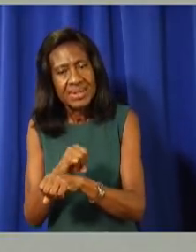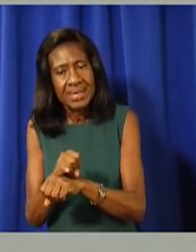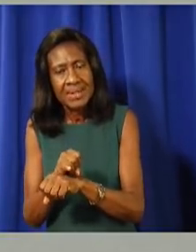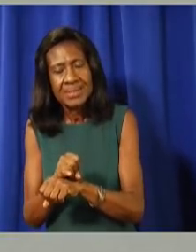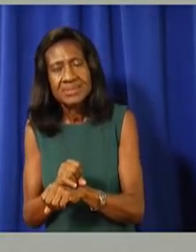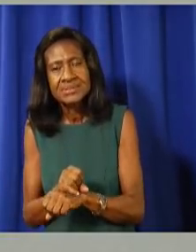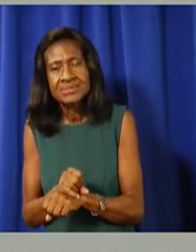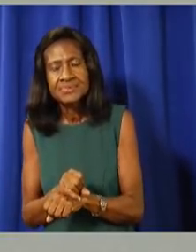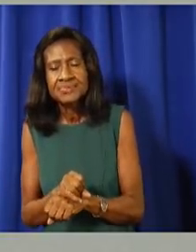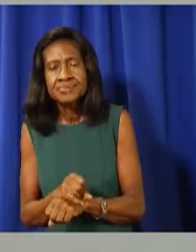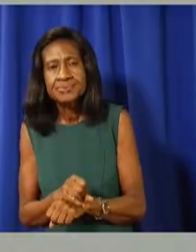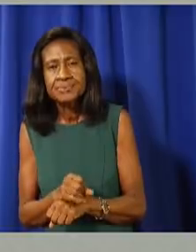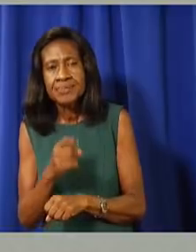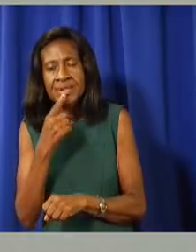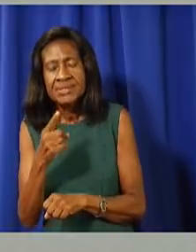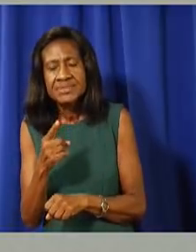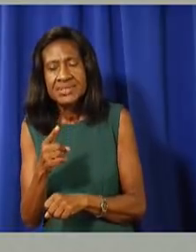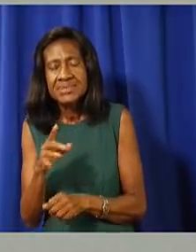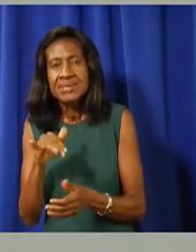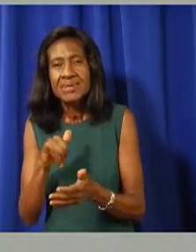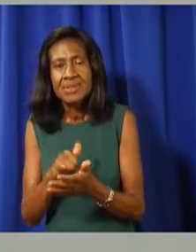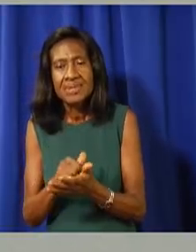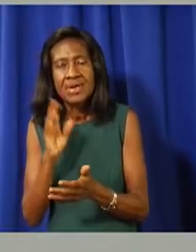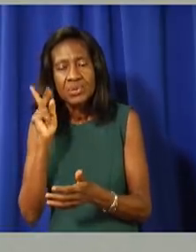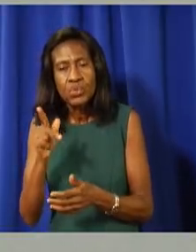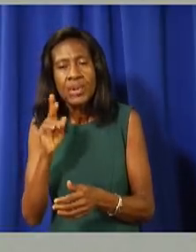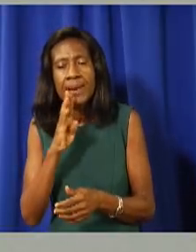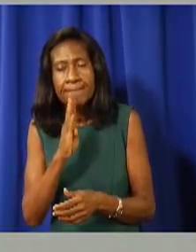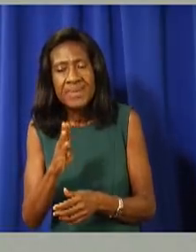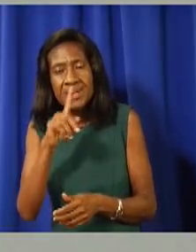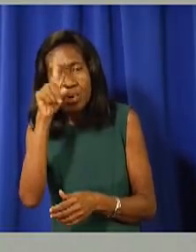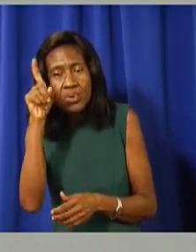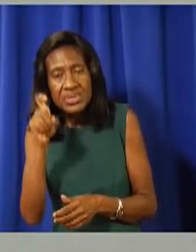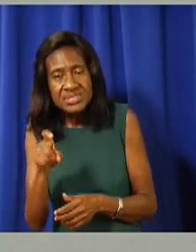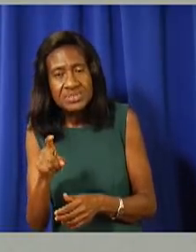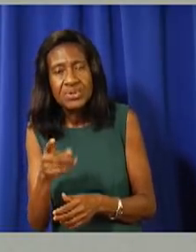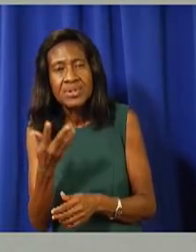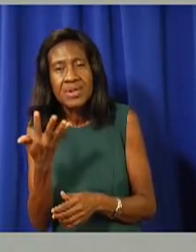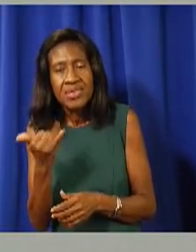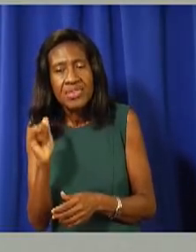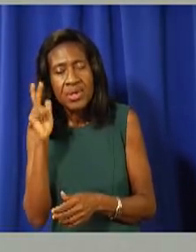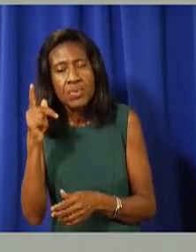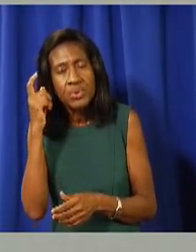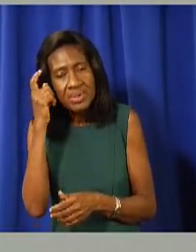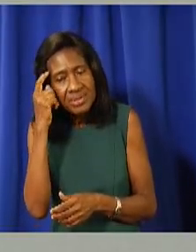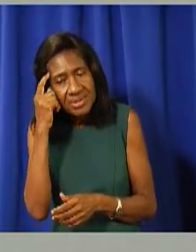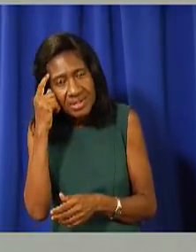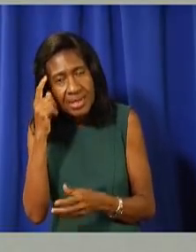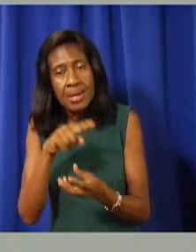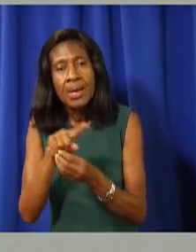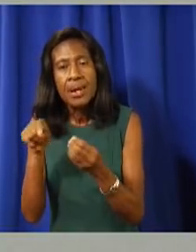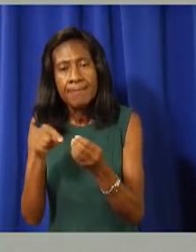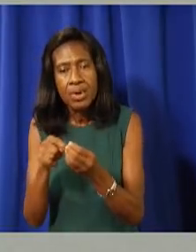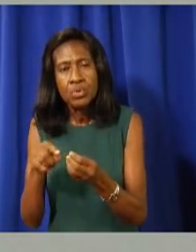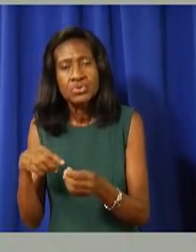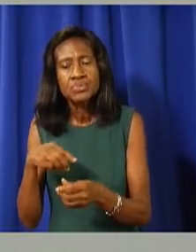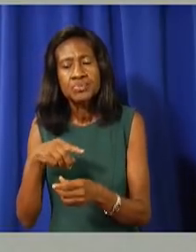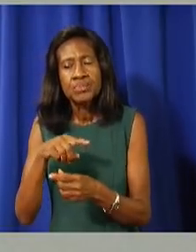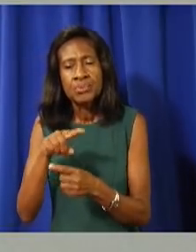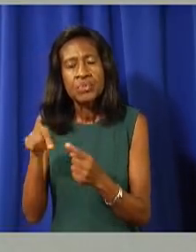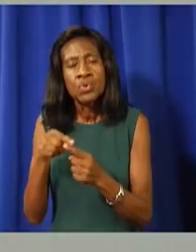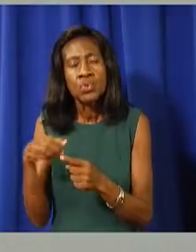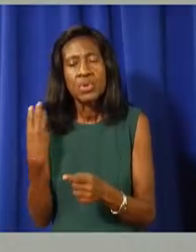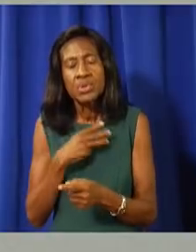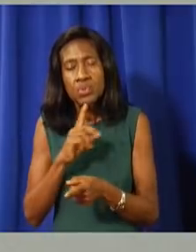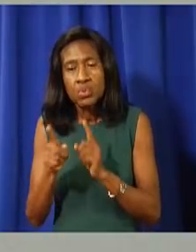you know, that's a question that will be a part of the mix that we will be considering. Um, you know, when we, we have further discussions with, um, the program